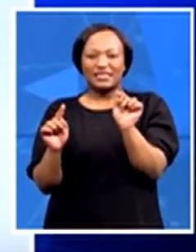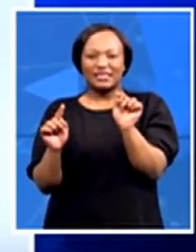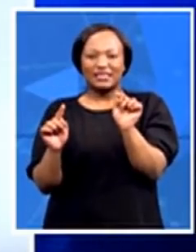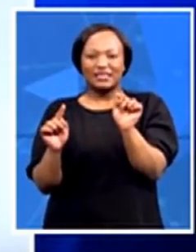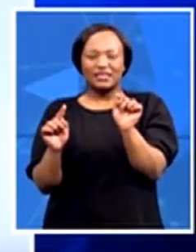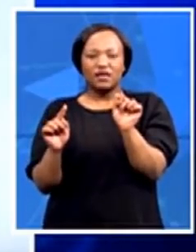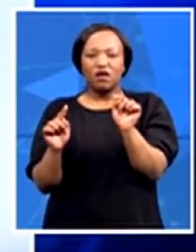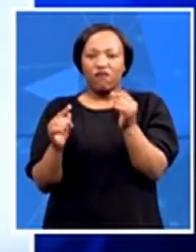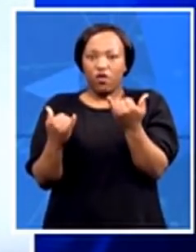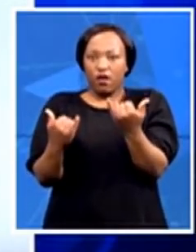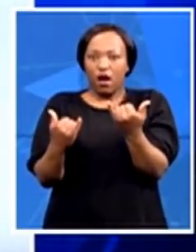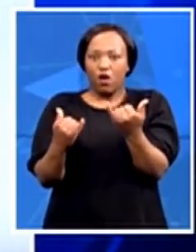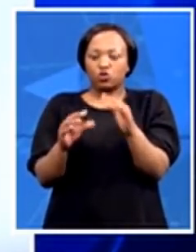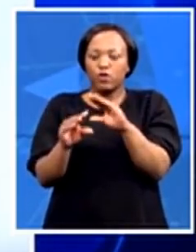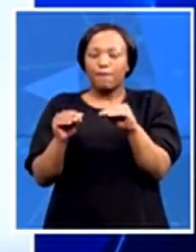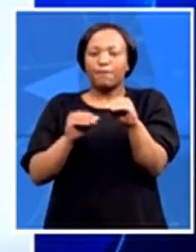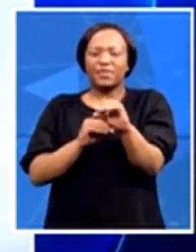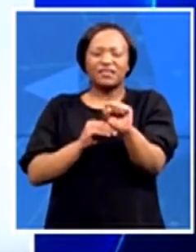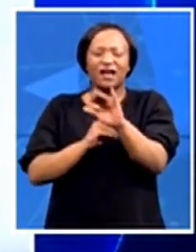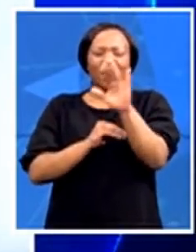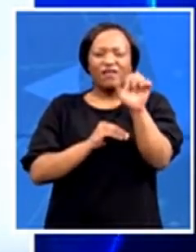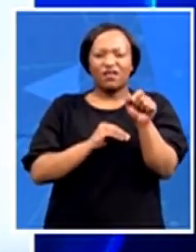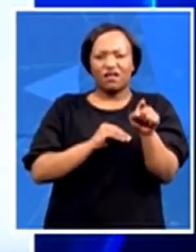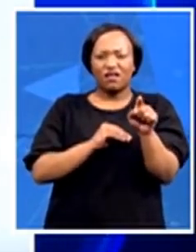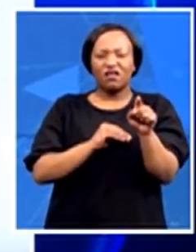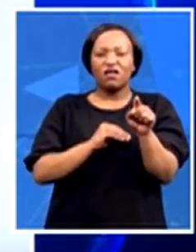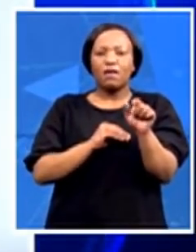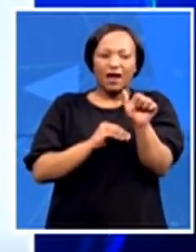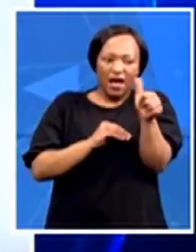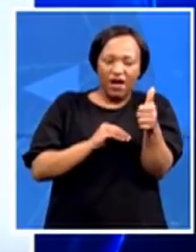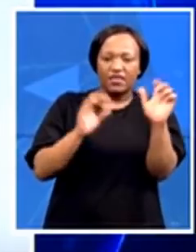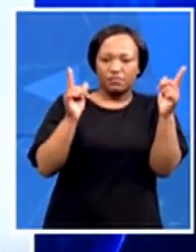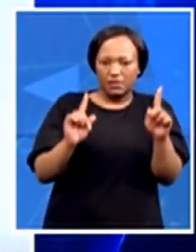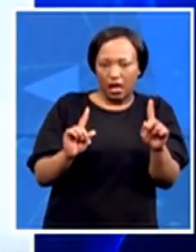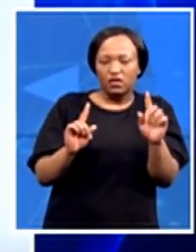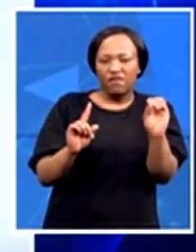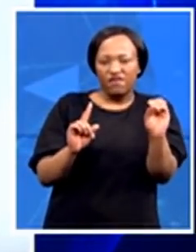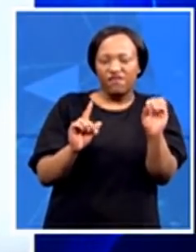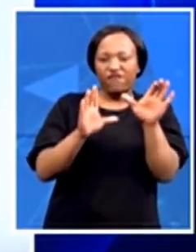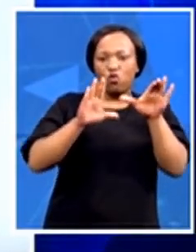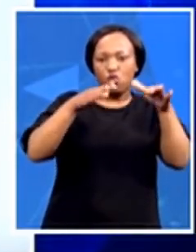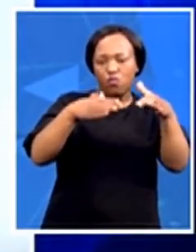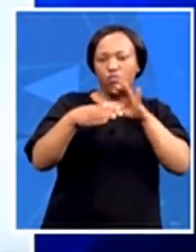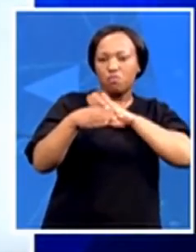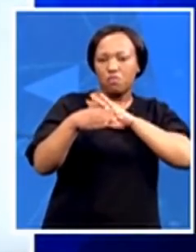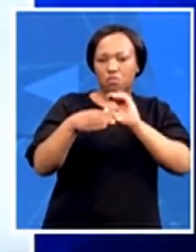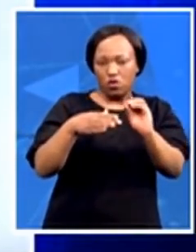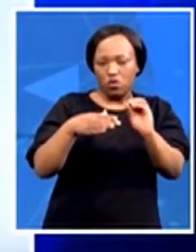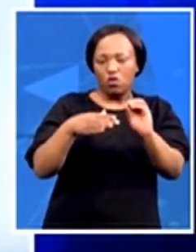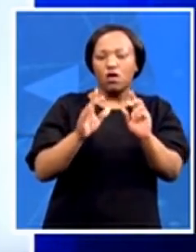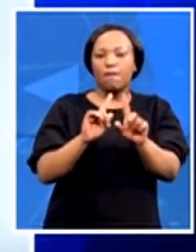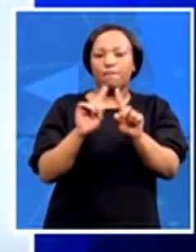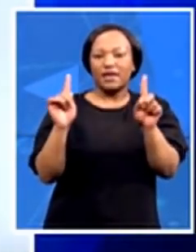Africa. They're far more specialized troops and headquarters troops and all the rest. But, yeah, it's definitely a concern,